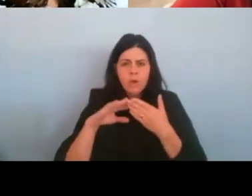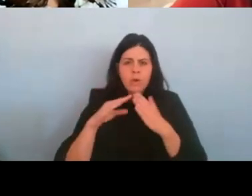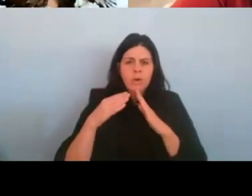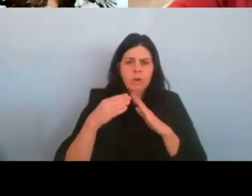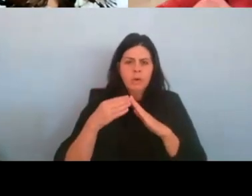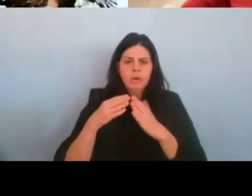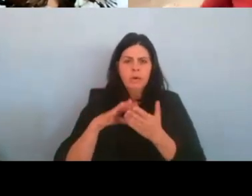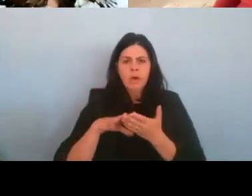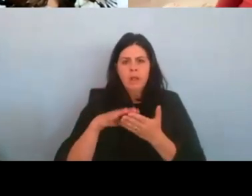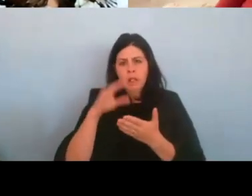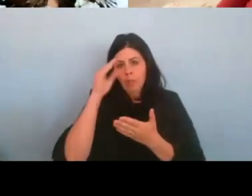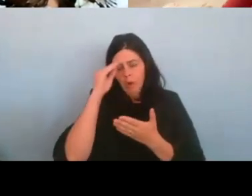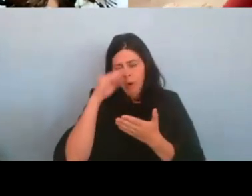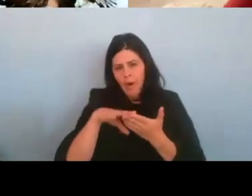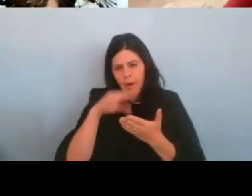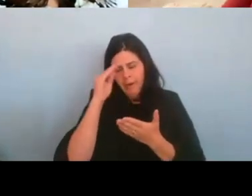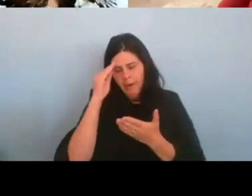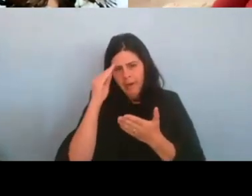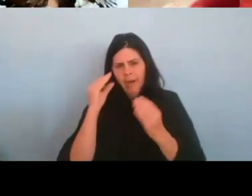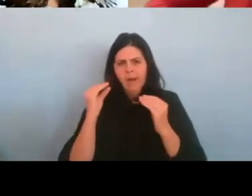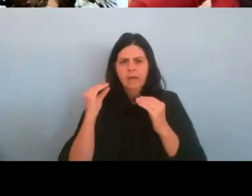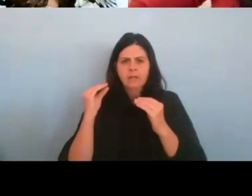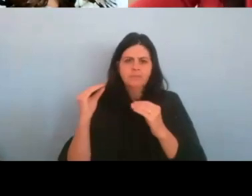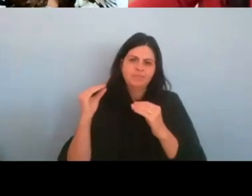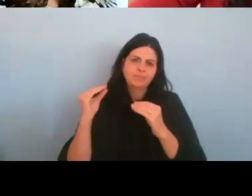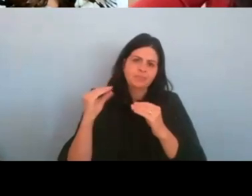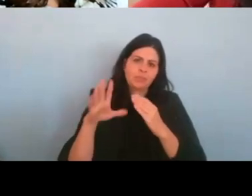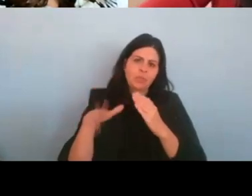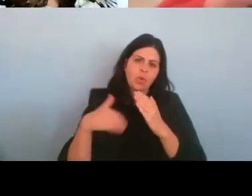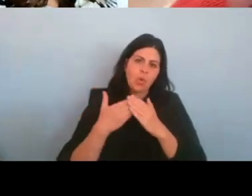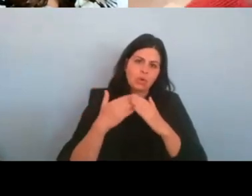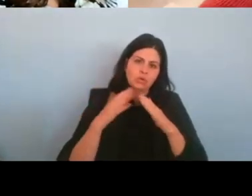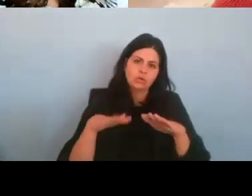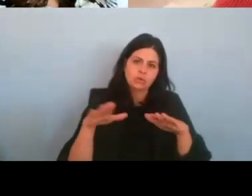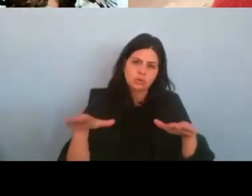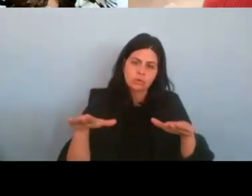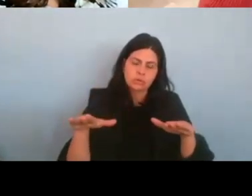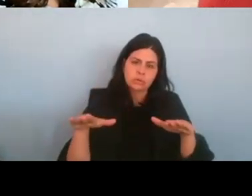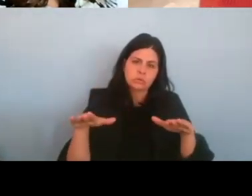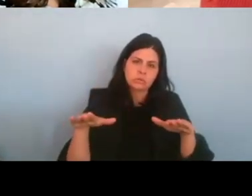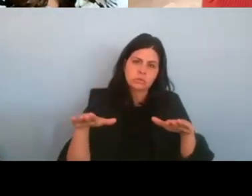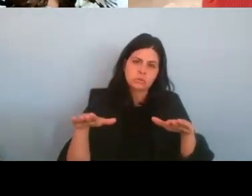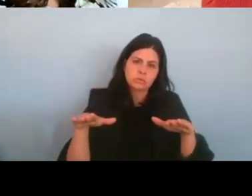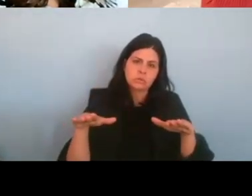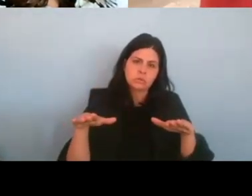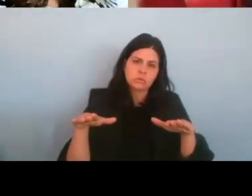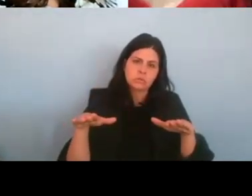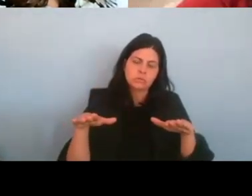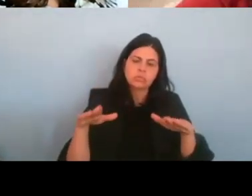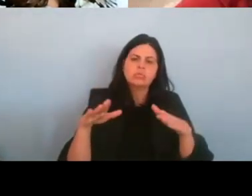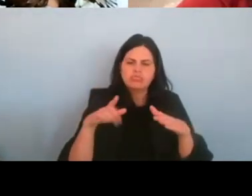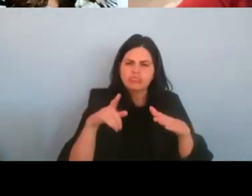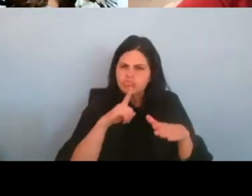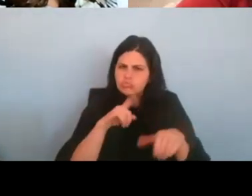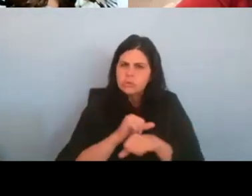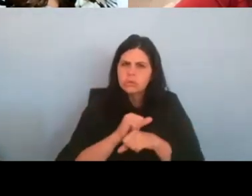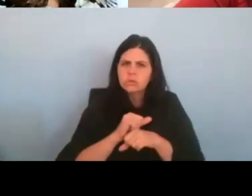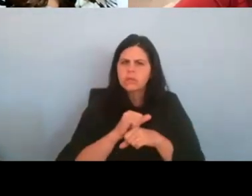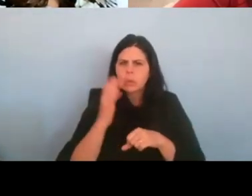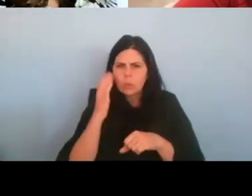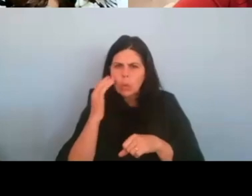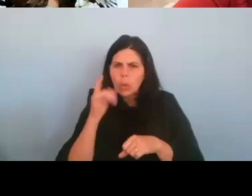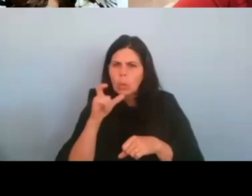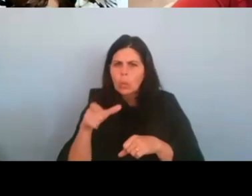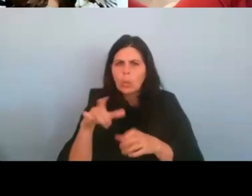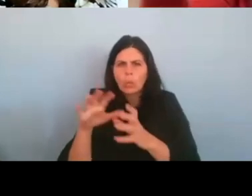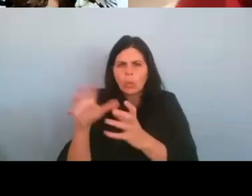that in teaching children, all children to get to know the child and to make sure then to